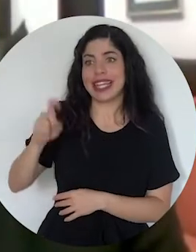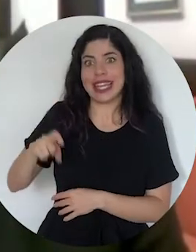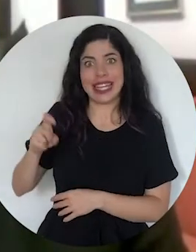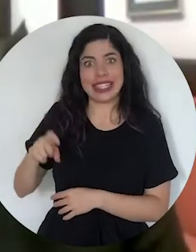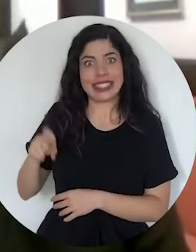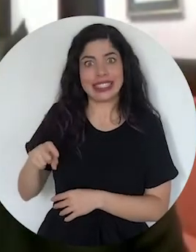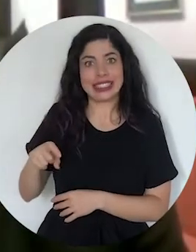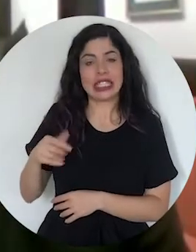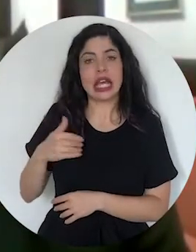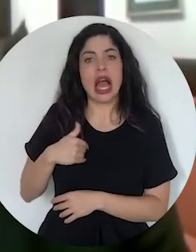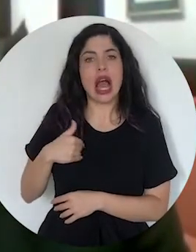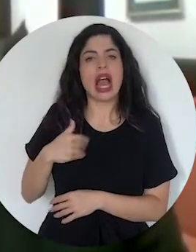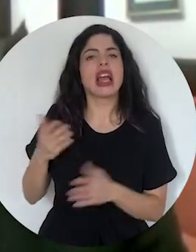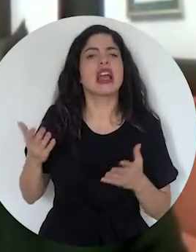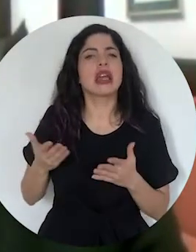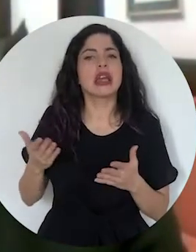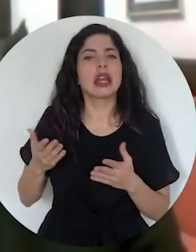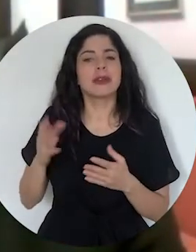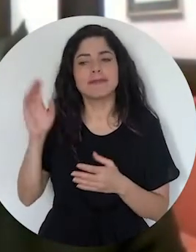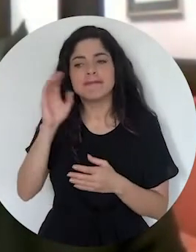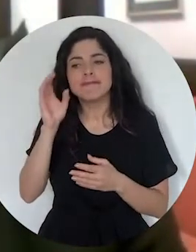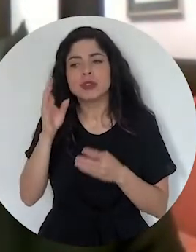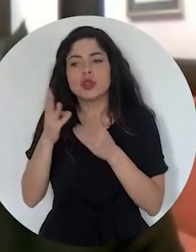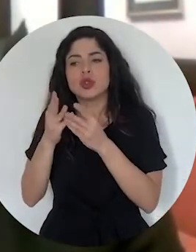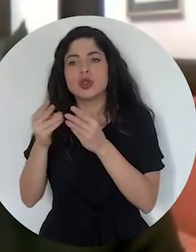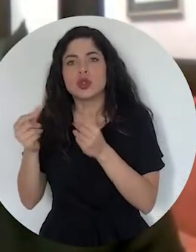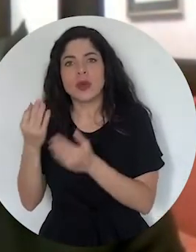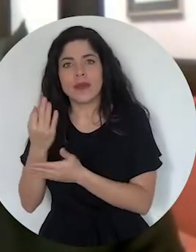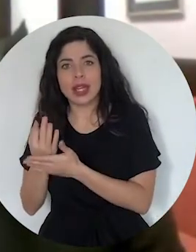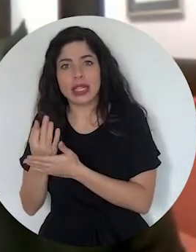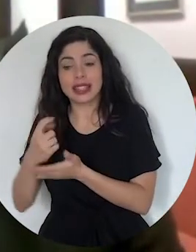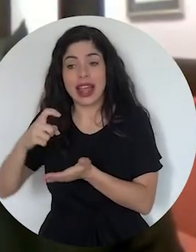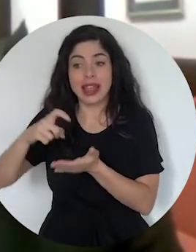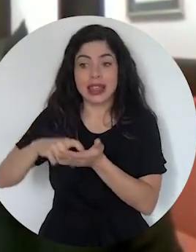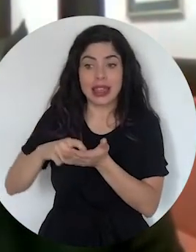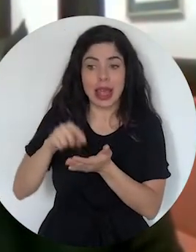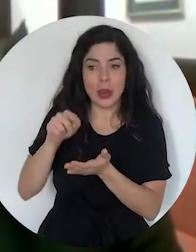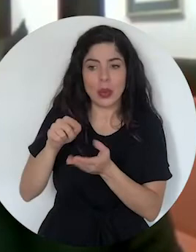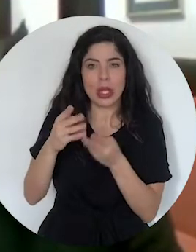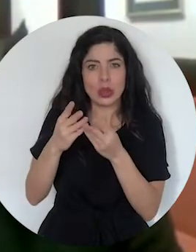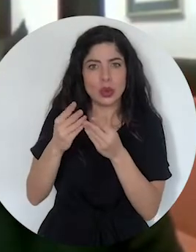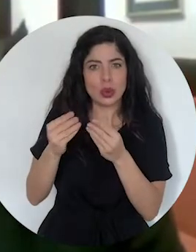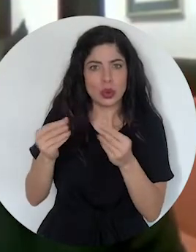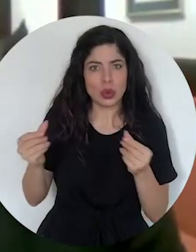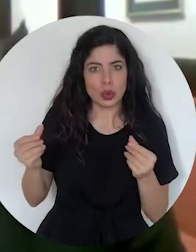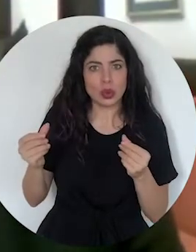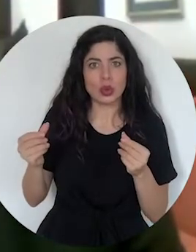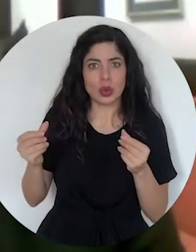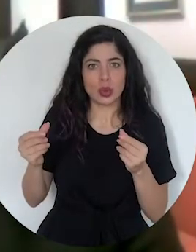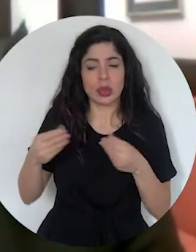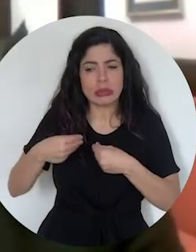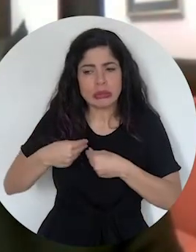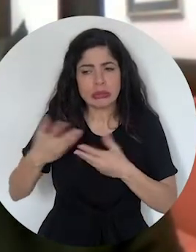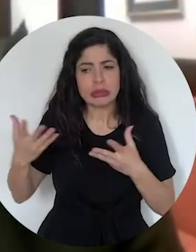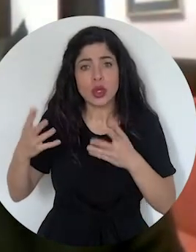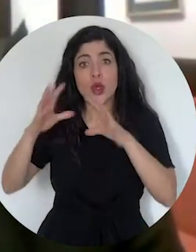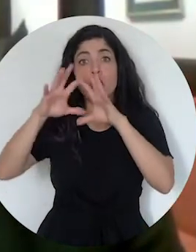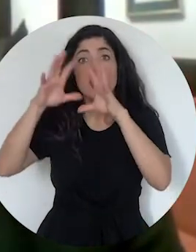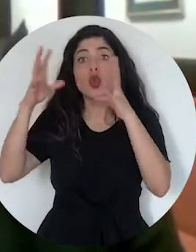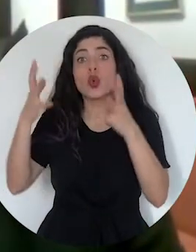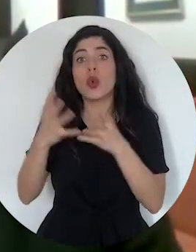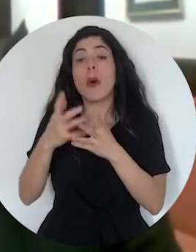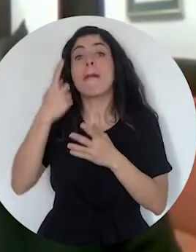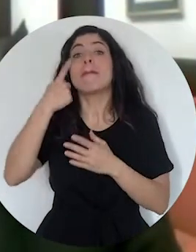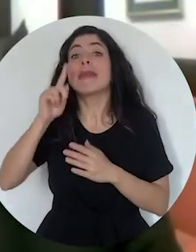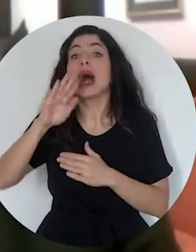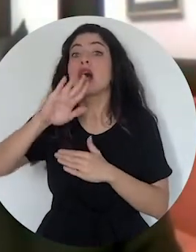we need to have financial solutions and debt solutions globally available